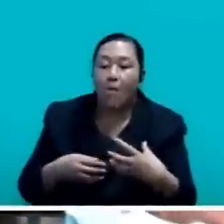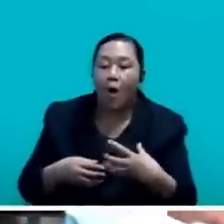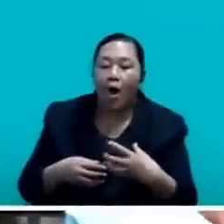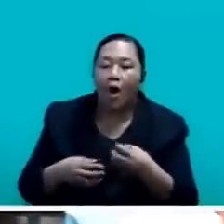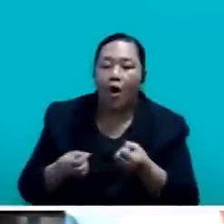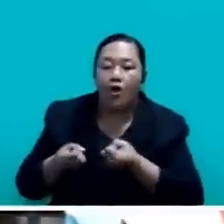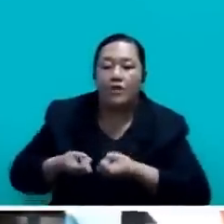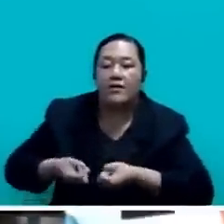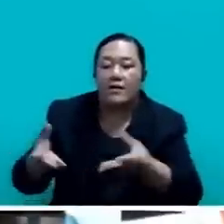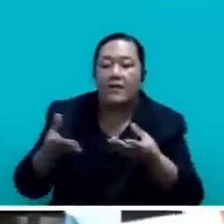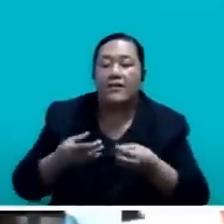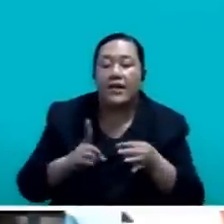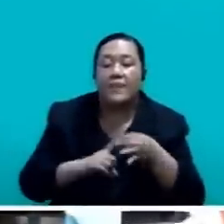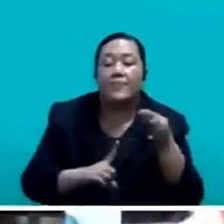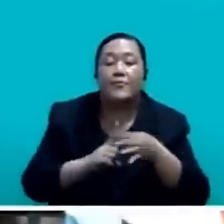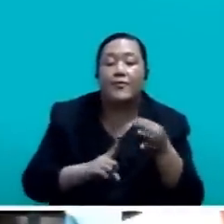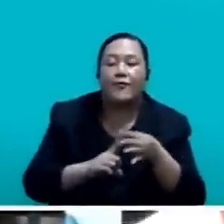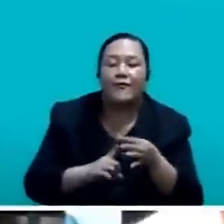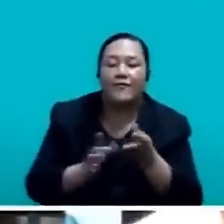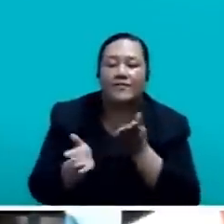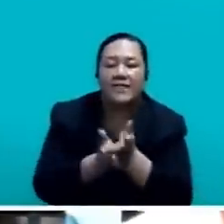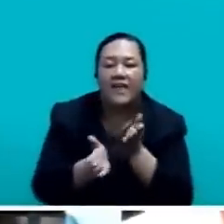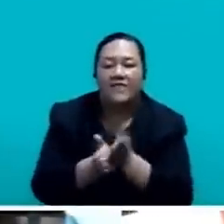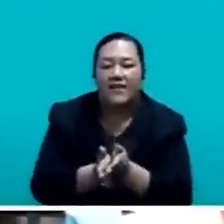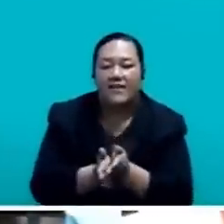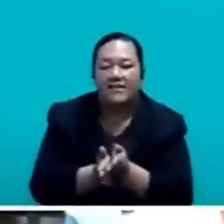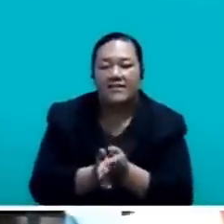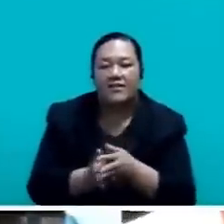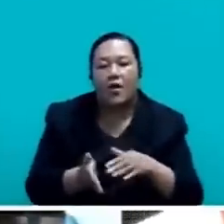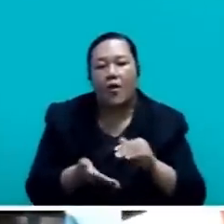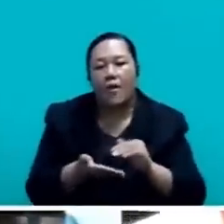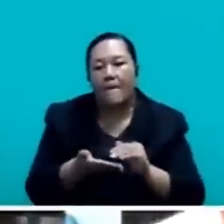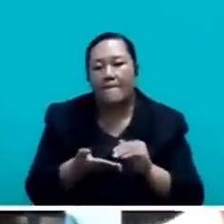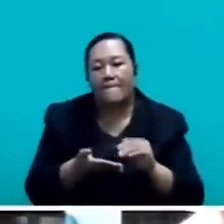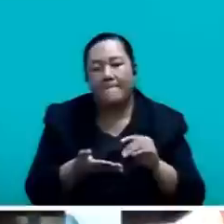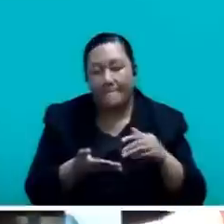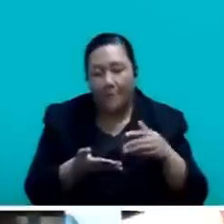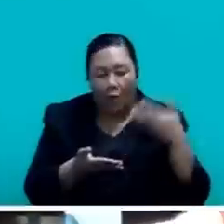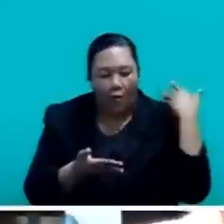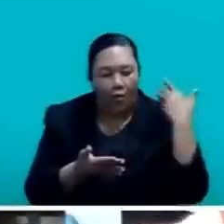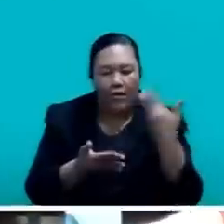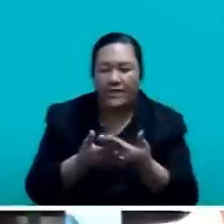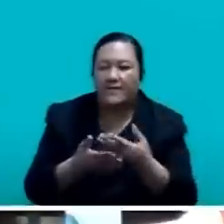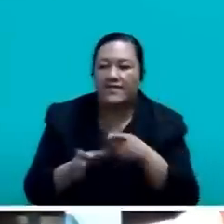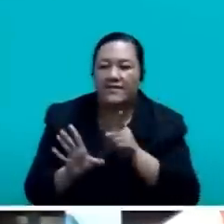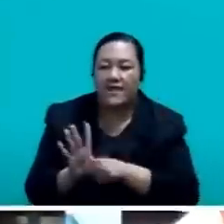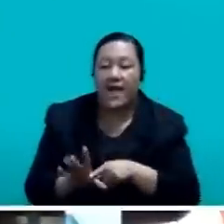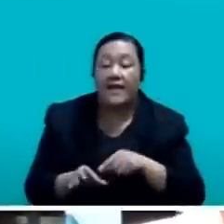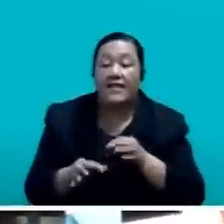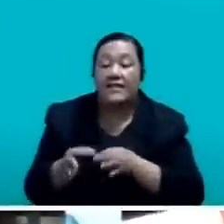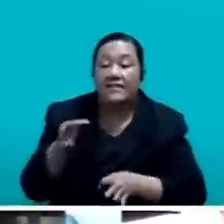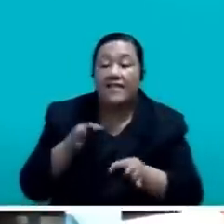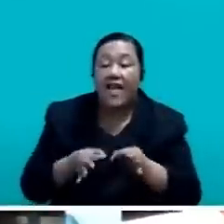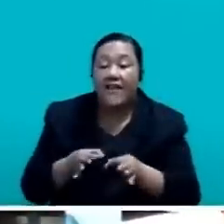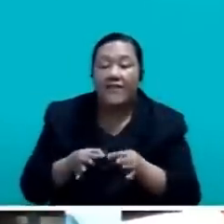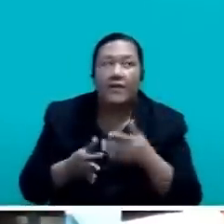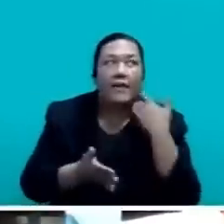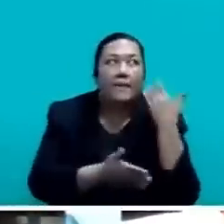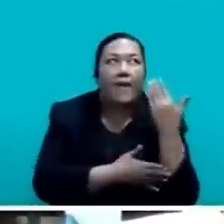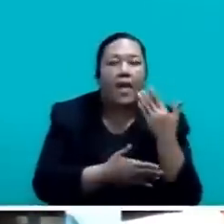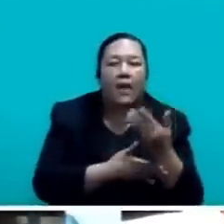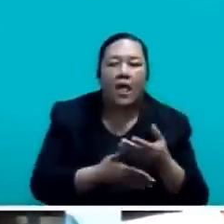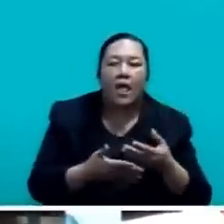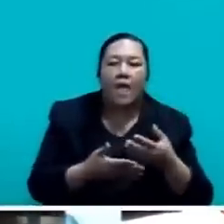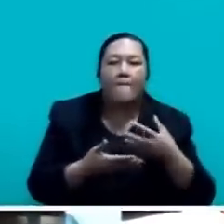service delivery to the people all these years instead of relying on heavy borrowing that we